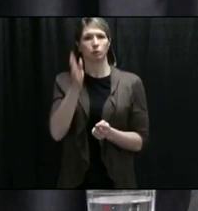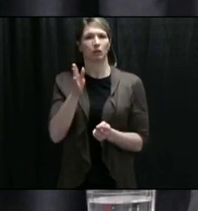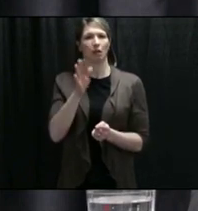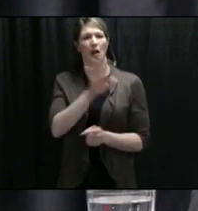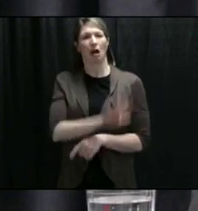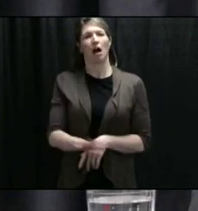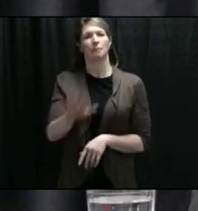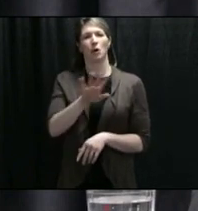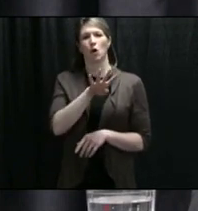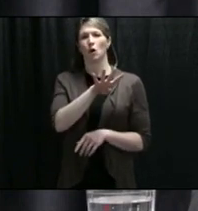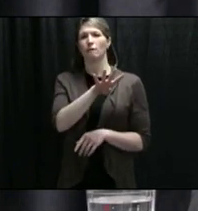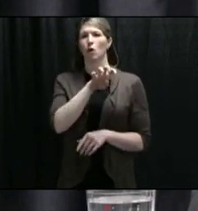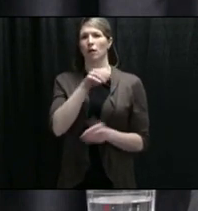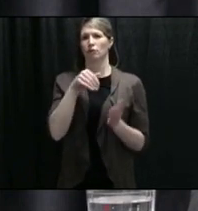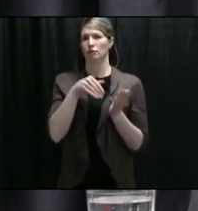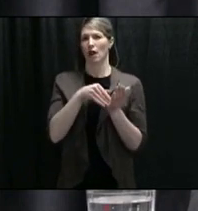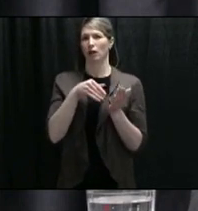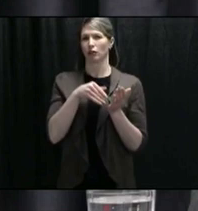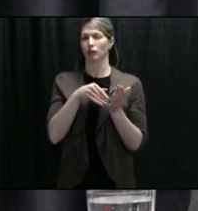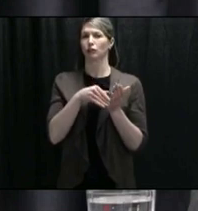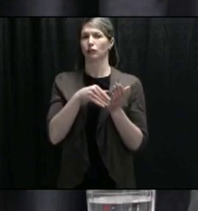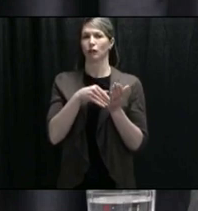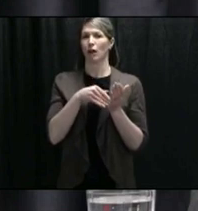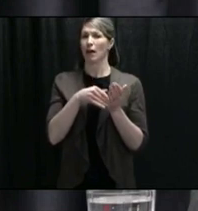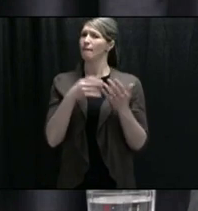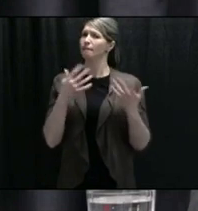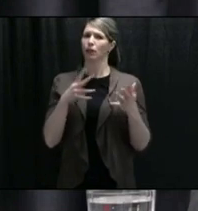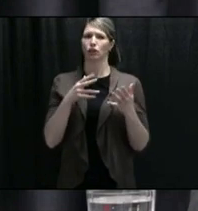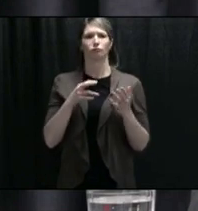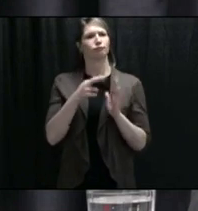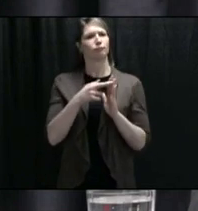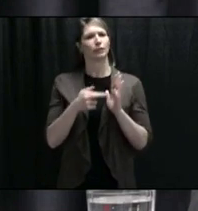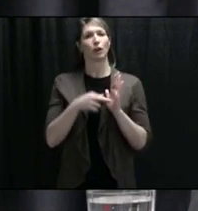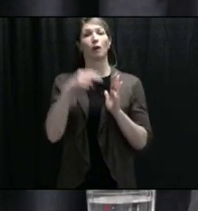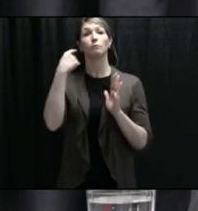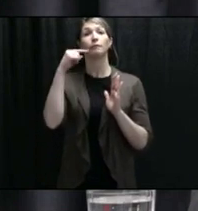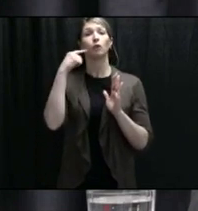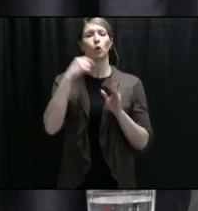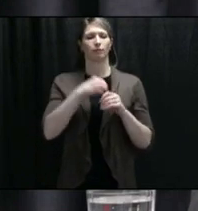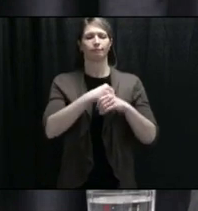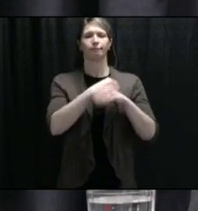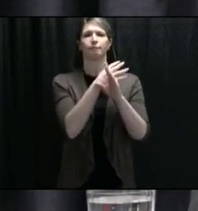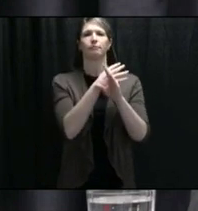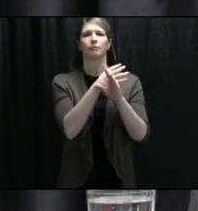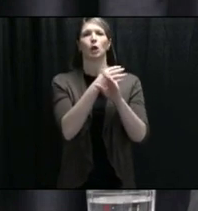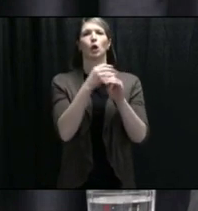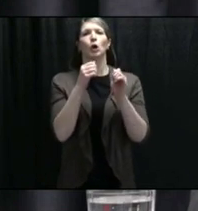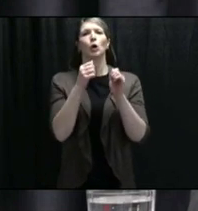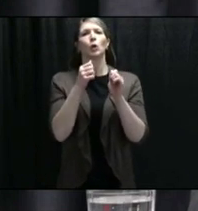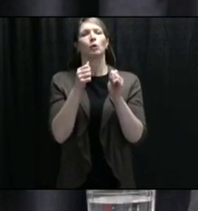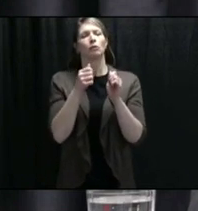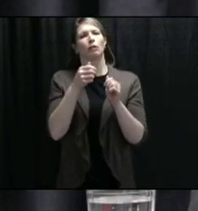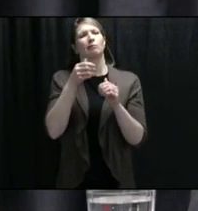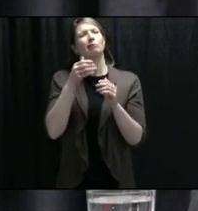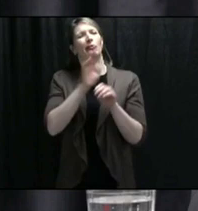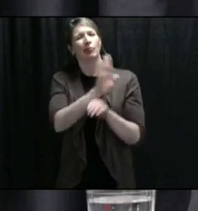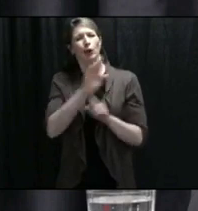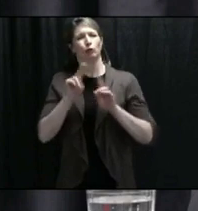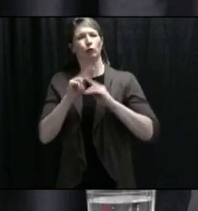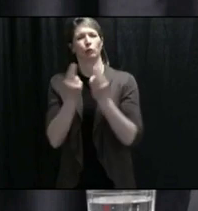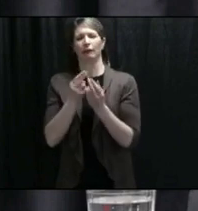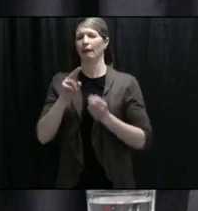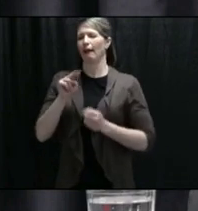physicians and nurse practitioners sign up for virtual care through NLCHI. So